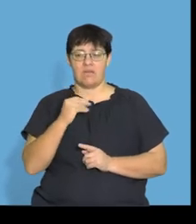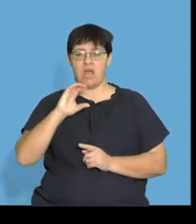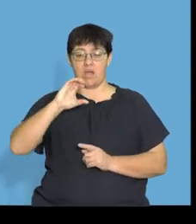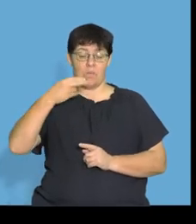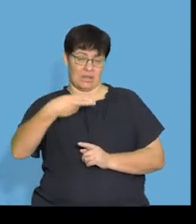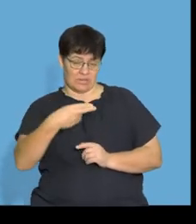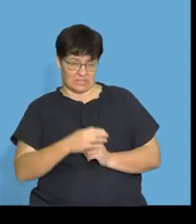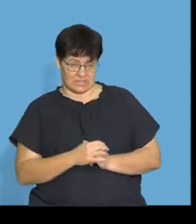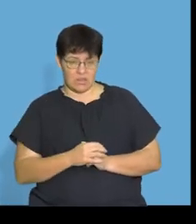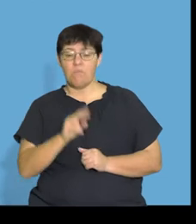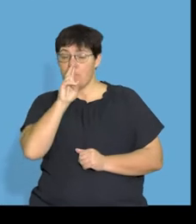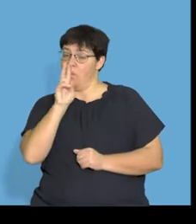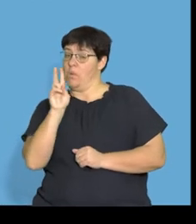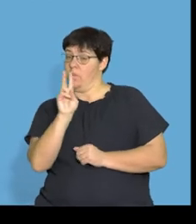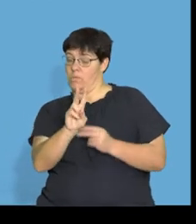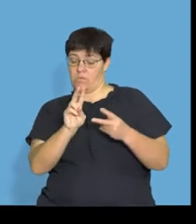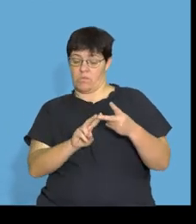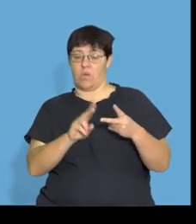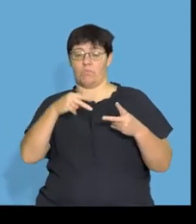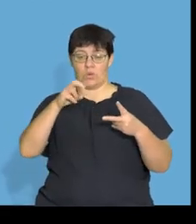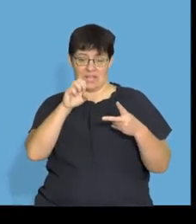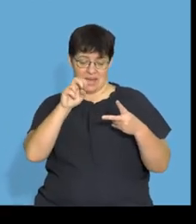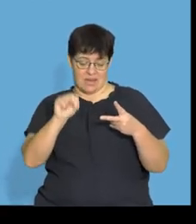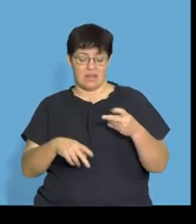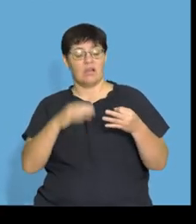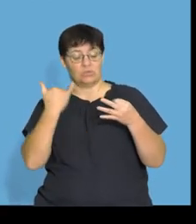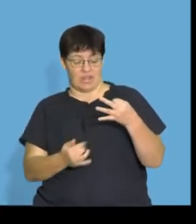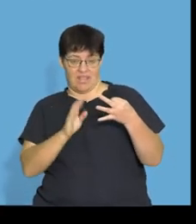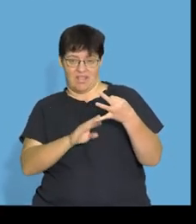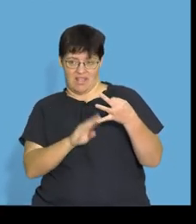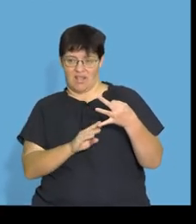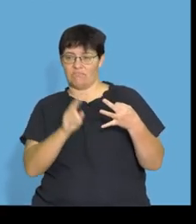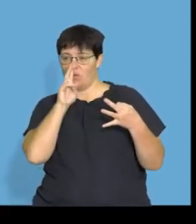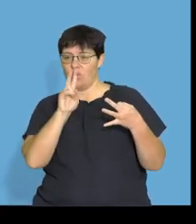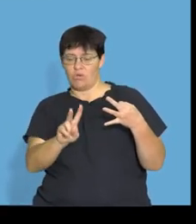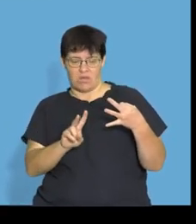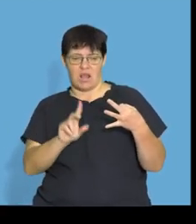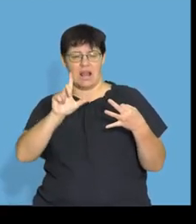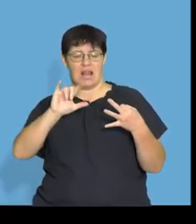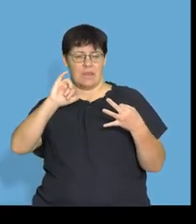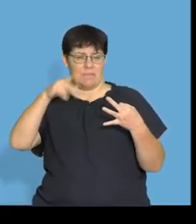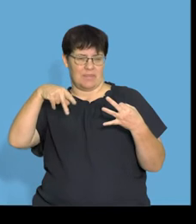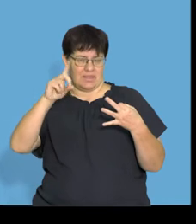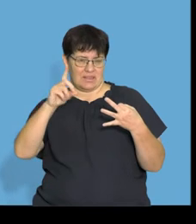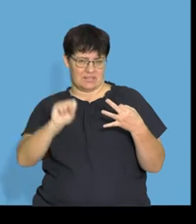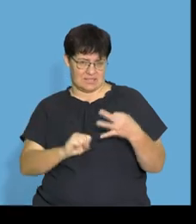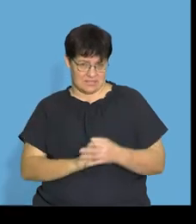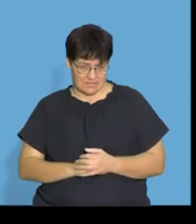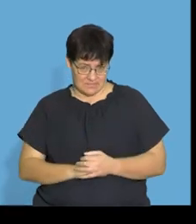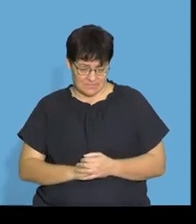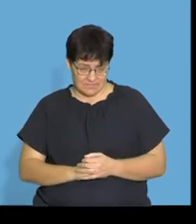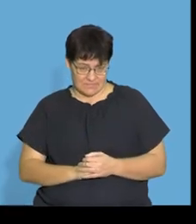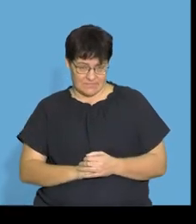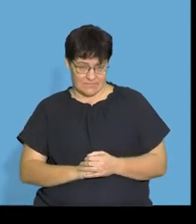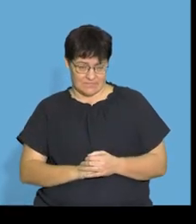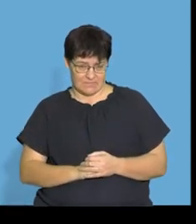carbohydrates. We have looked at proteins. And today we're going to look at this concept of what a lipid